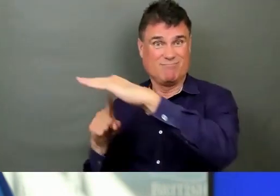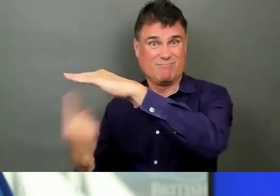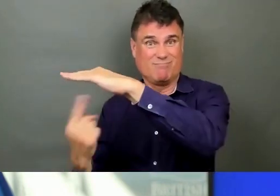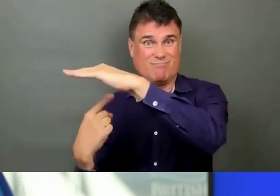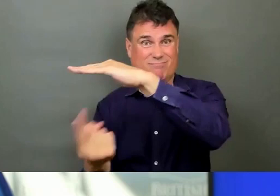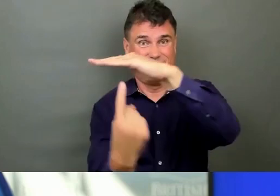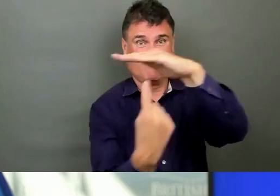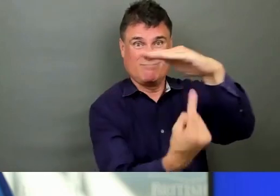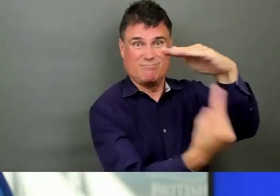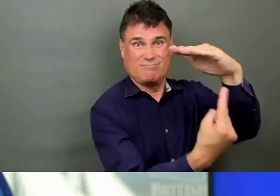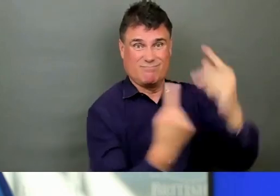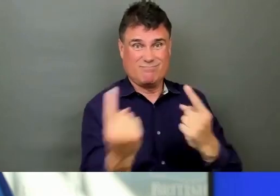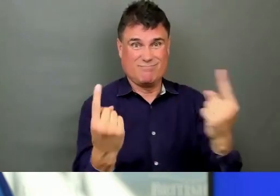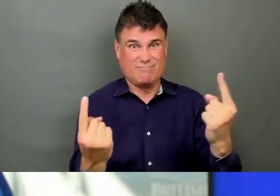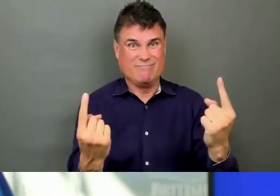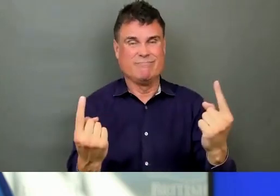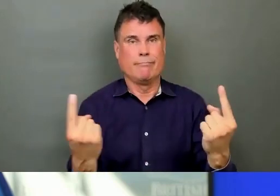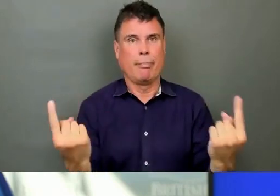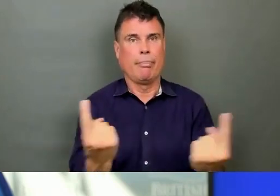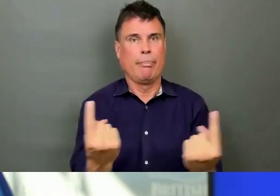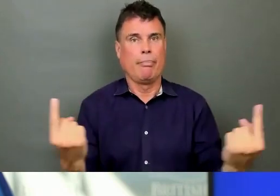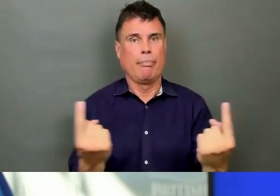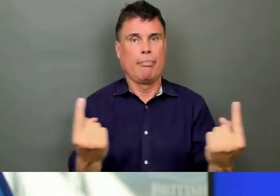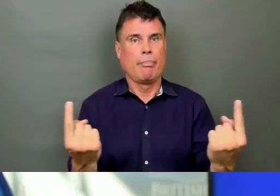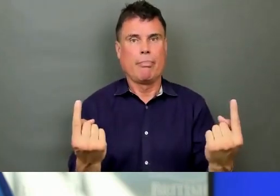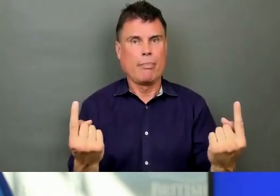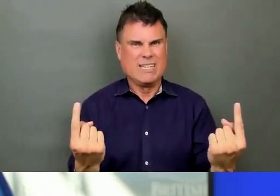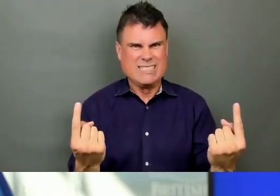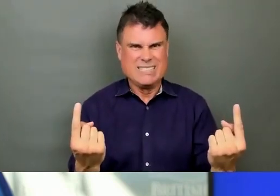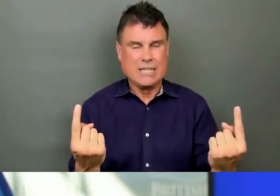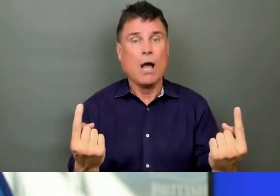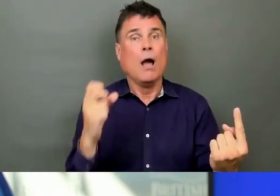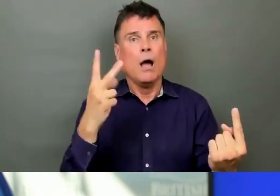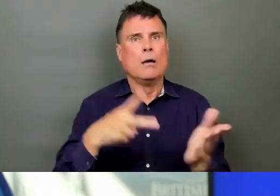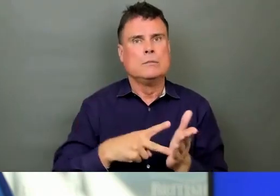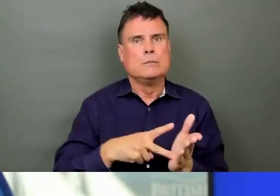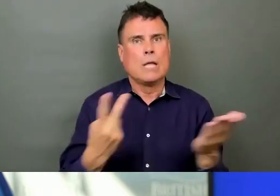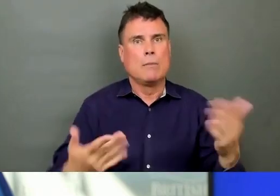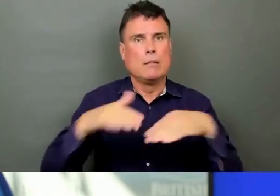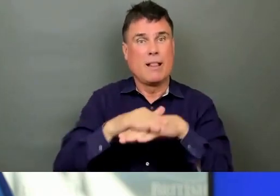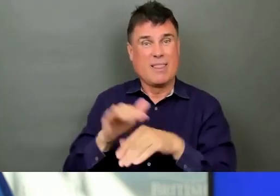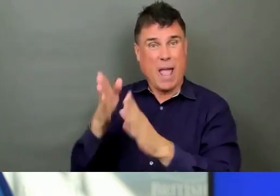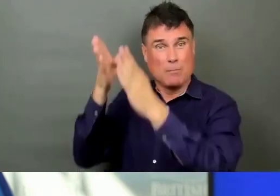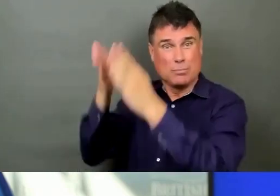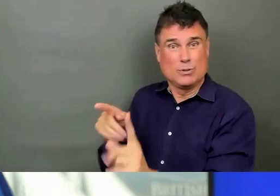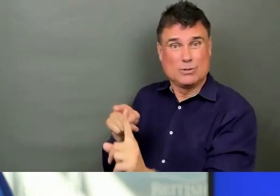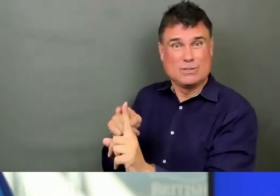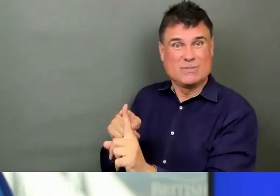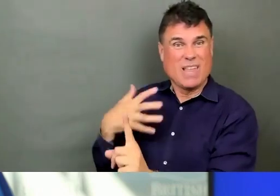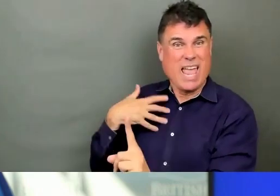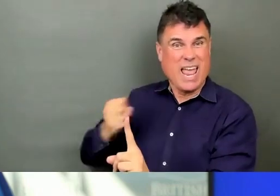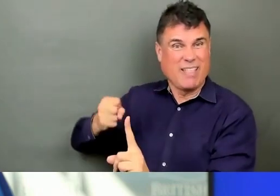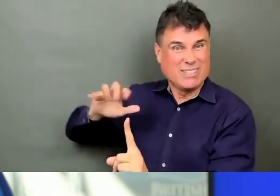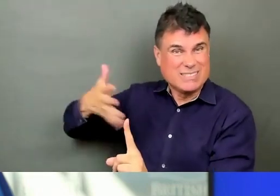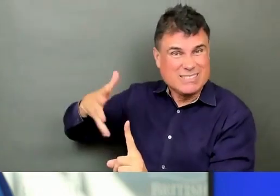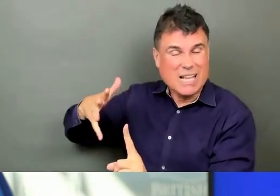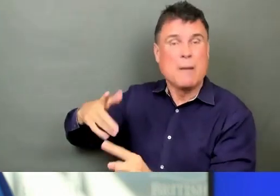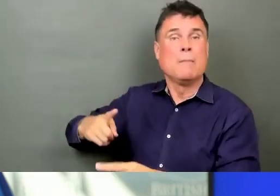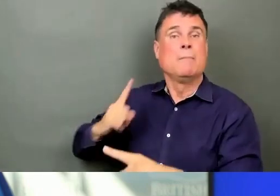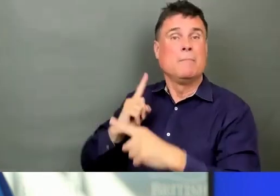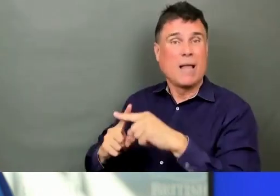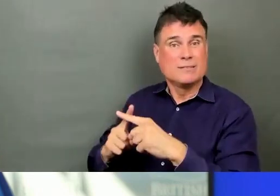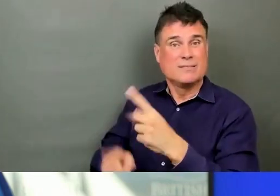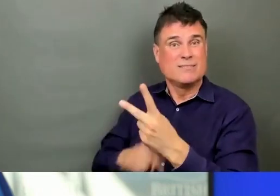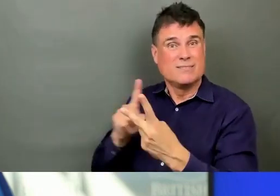conditions and social isolation. And that's why we're asking people to get engaged. And community organisations are getting engaged with people who are in those circumstances